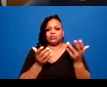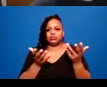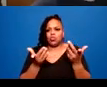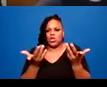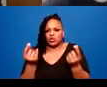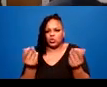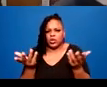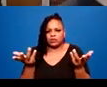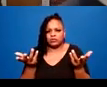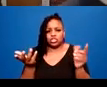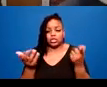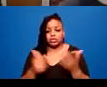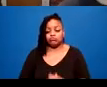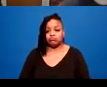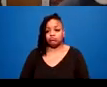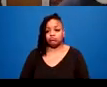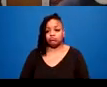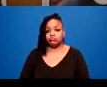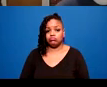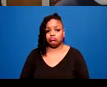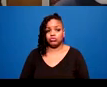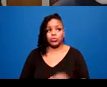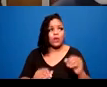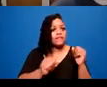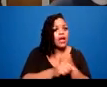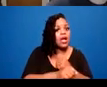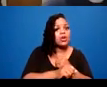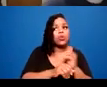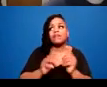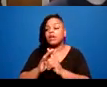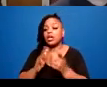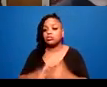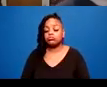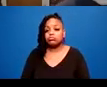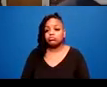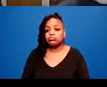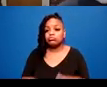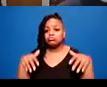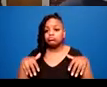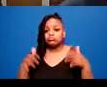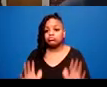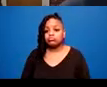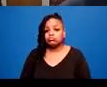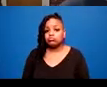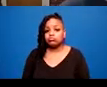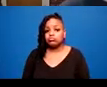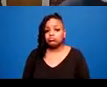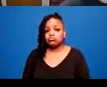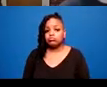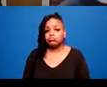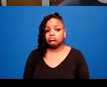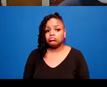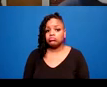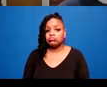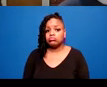that can look like over compliance, going along robotically or a denial of